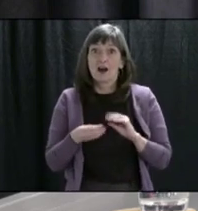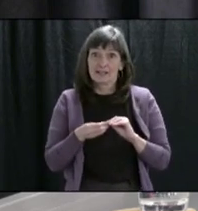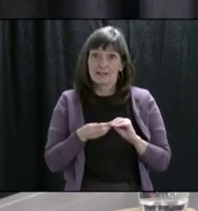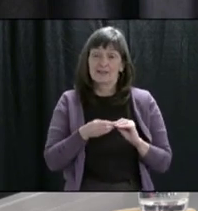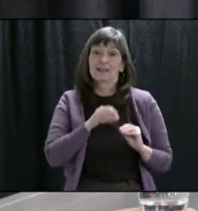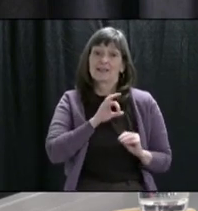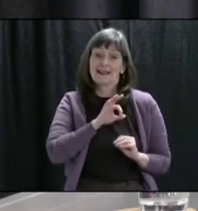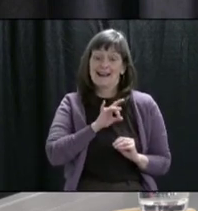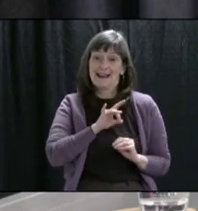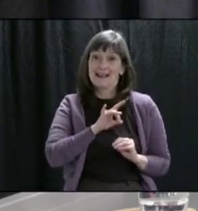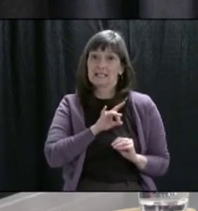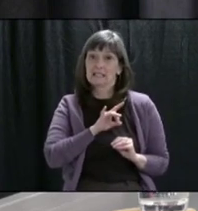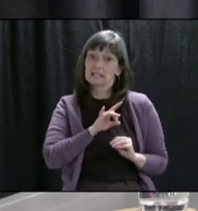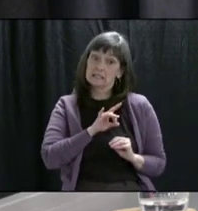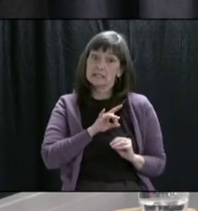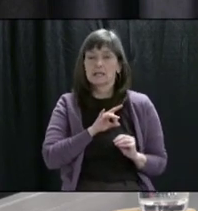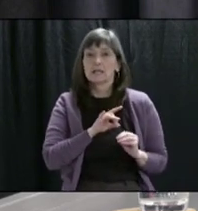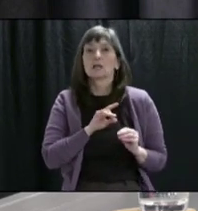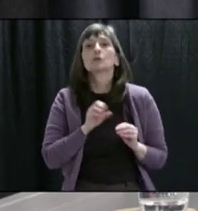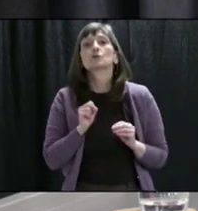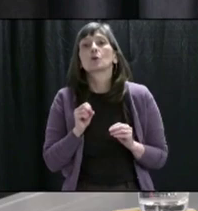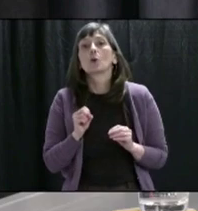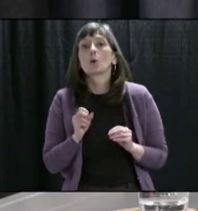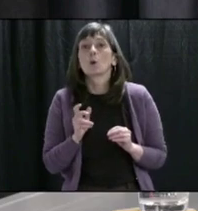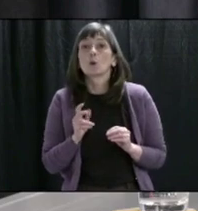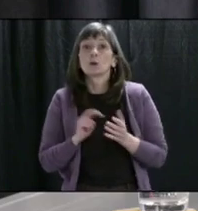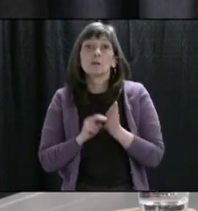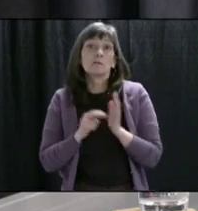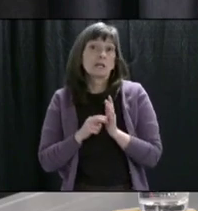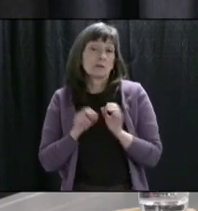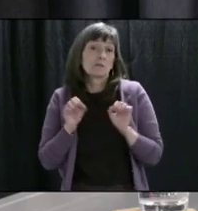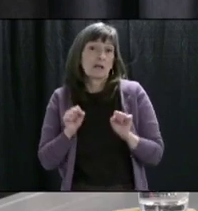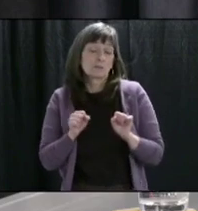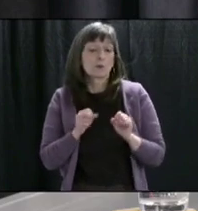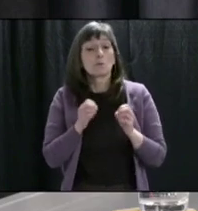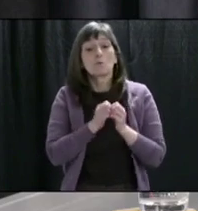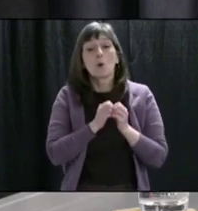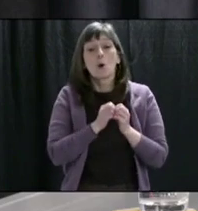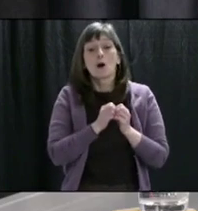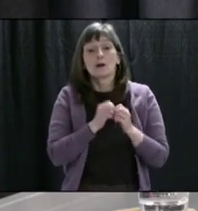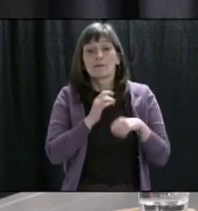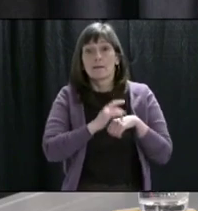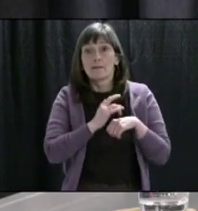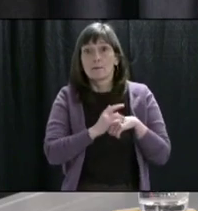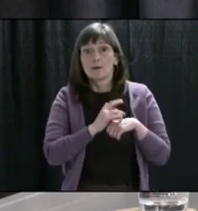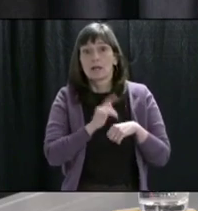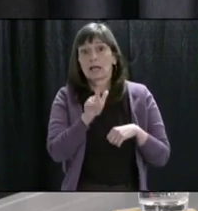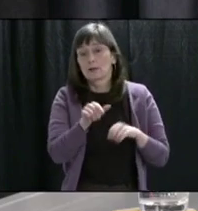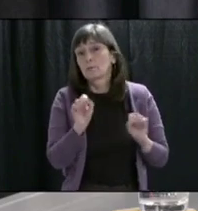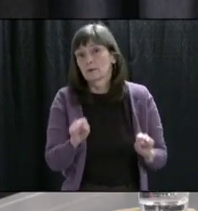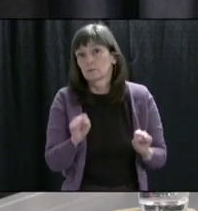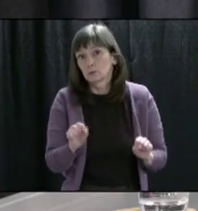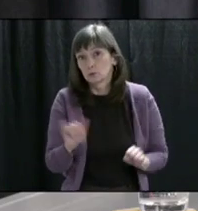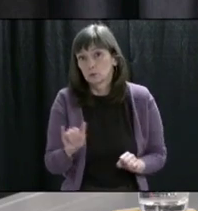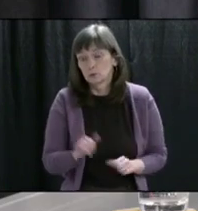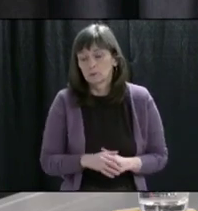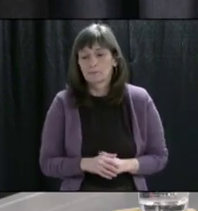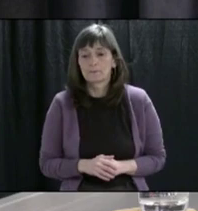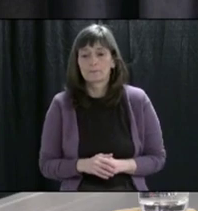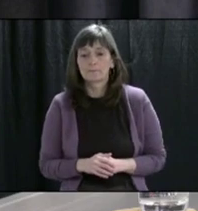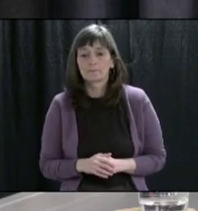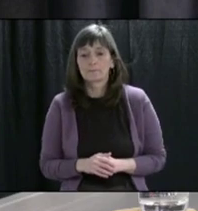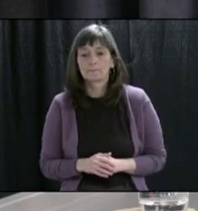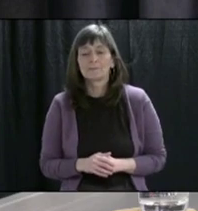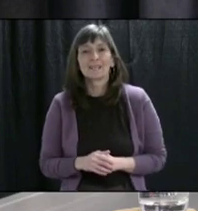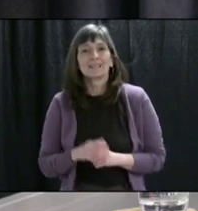to increase capacity by freeing up ICU beds. If not, then you could